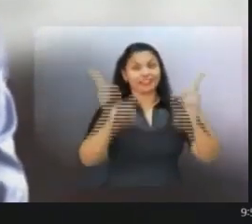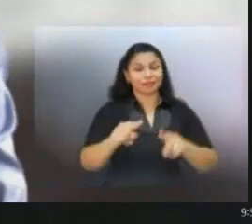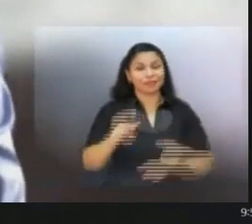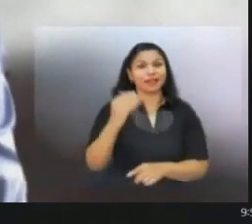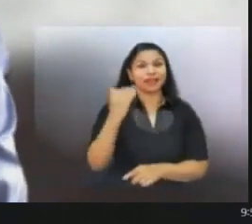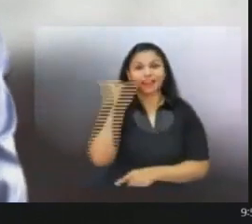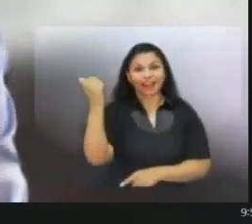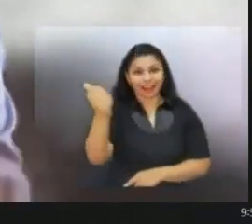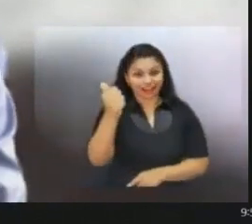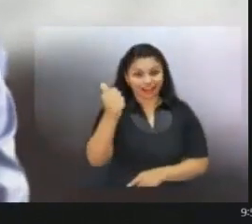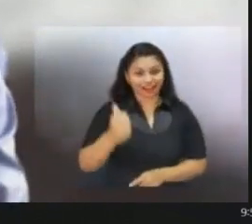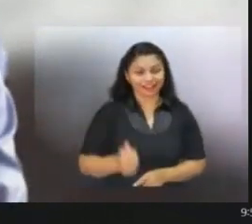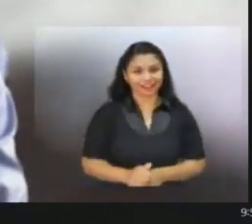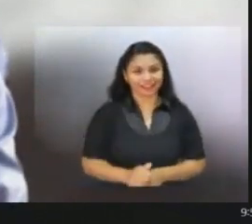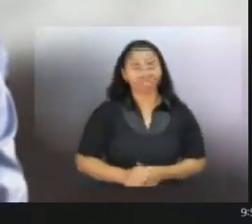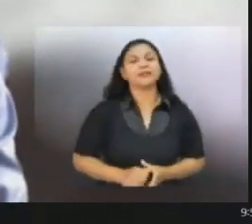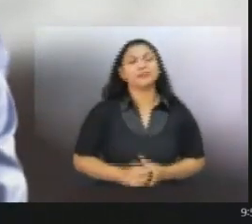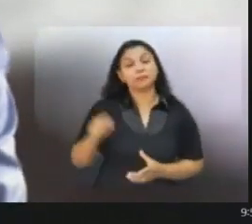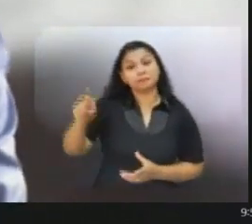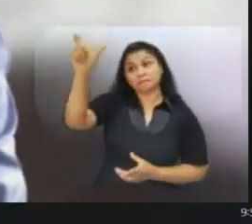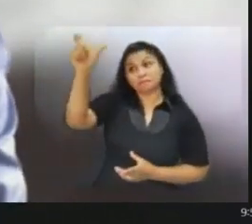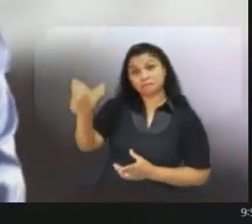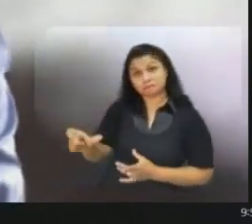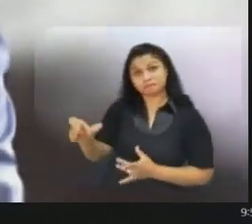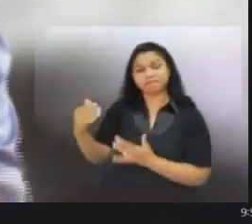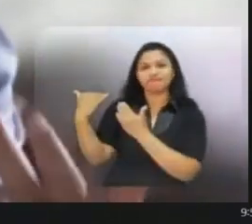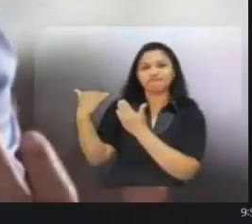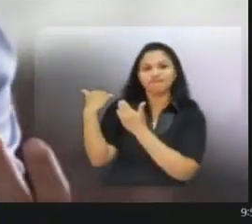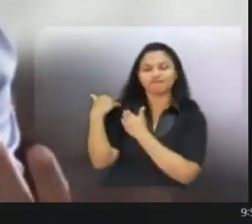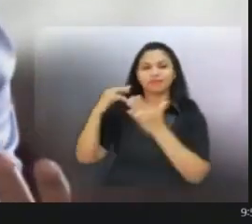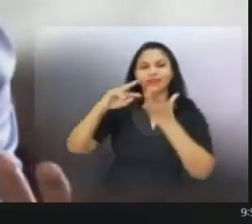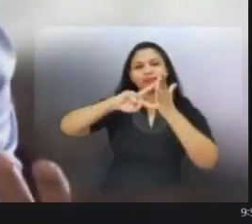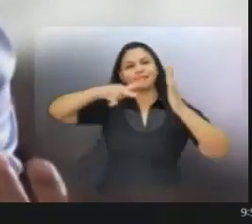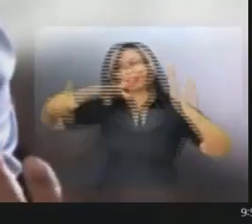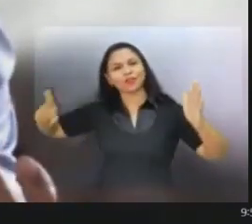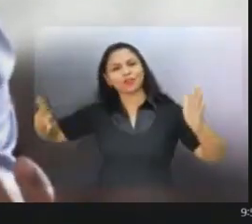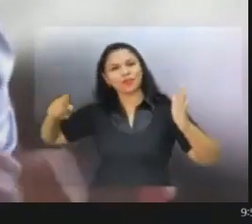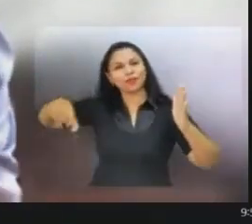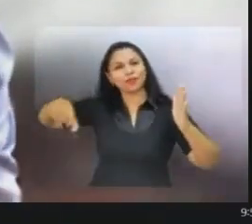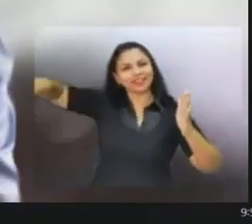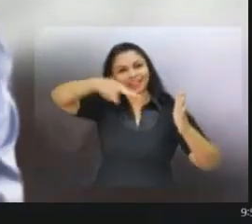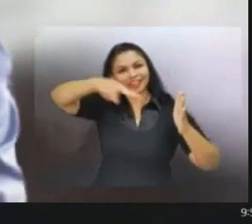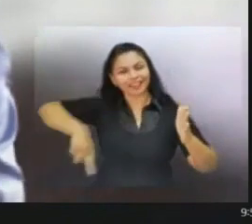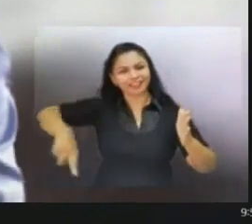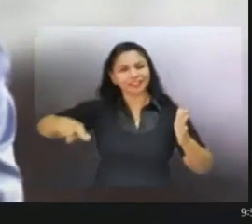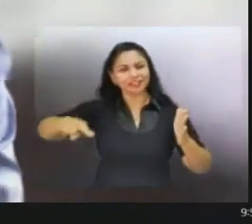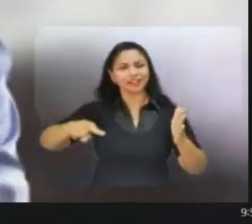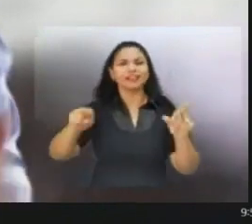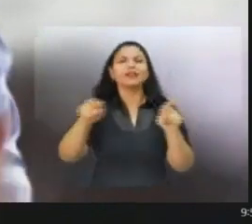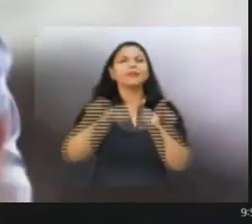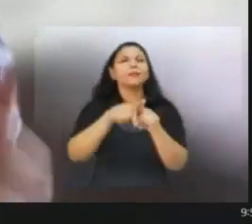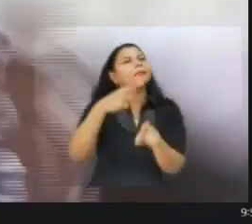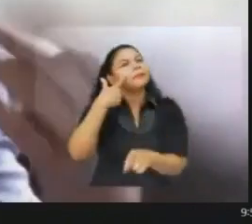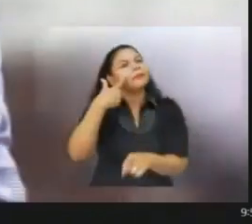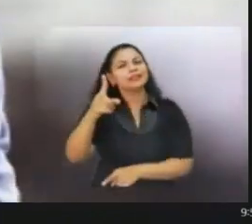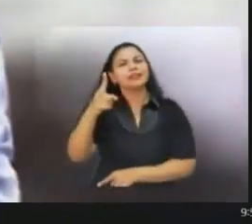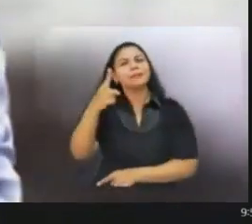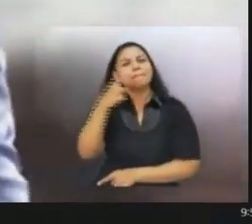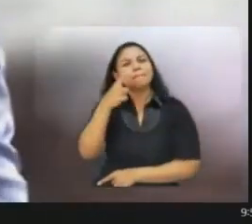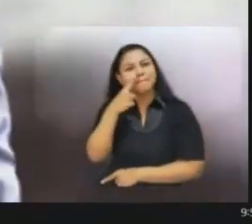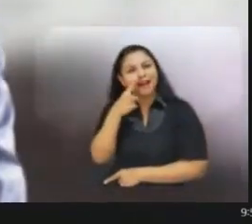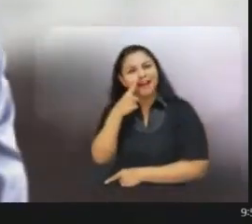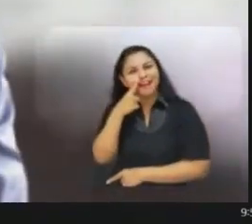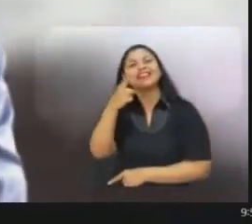representative and acting as provider of technology that is a kind of father of mobile